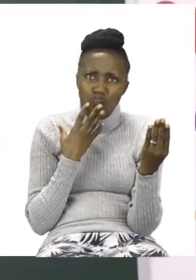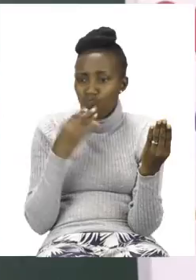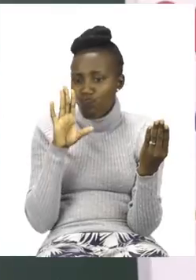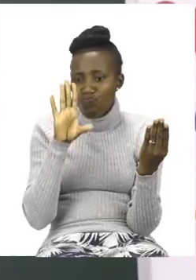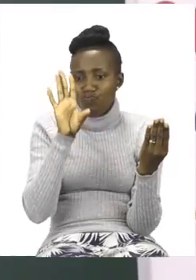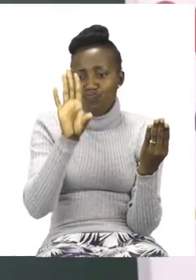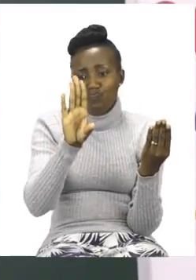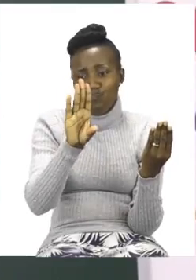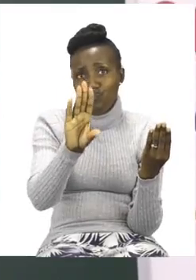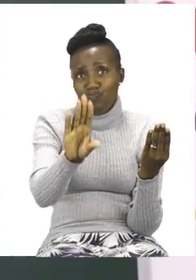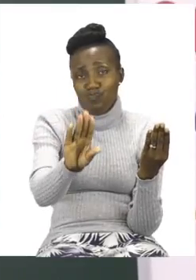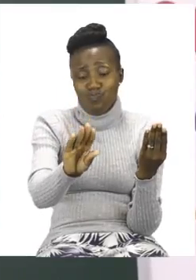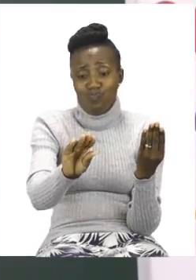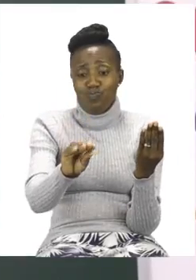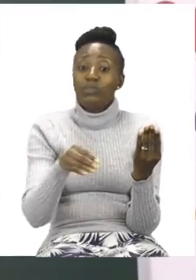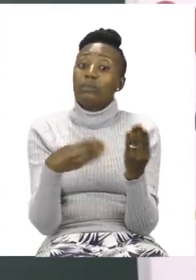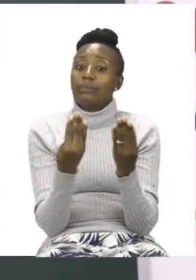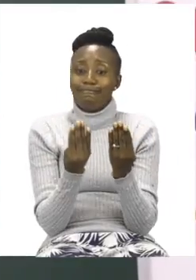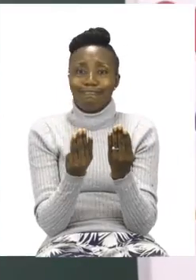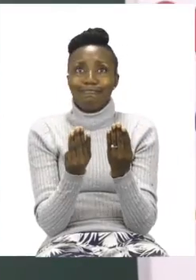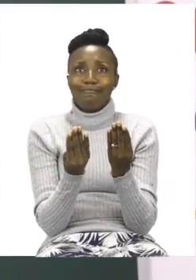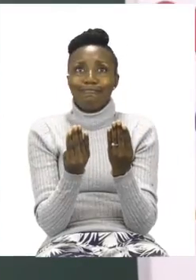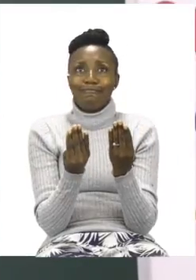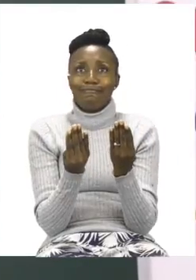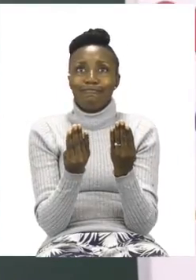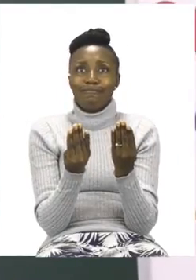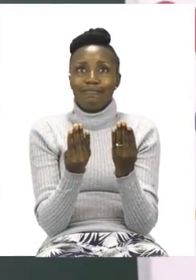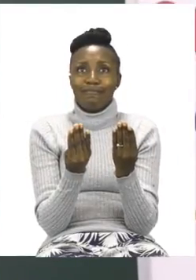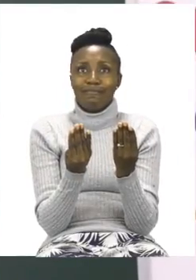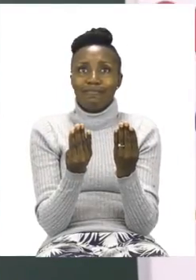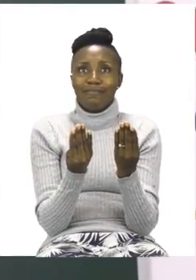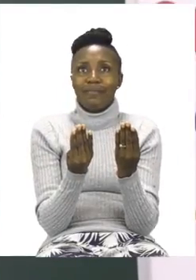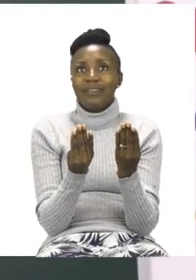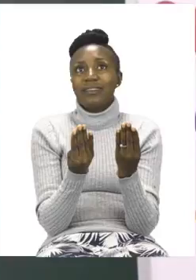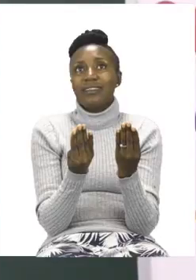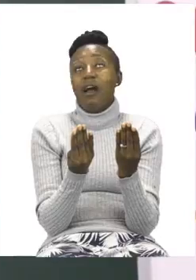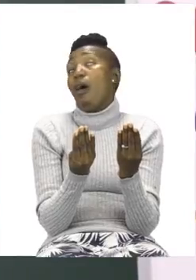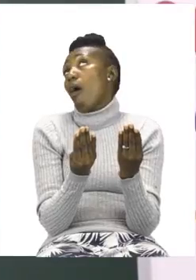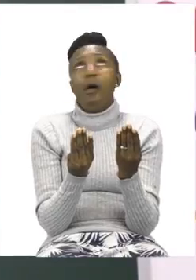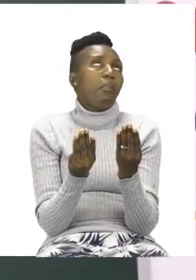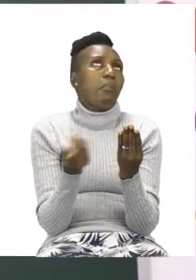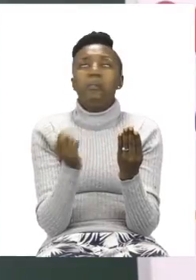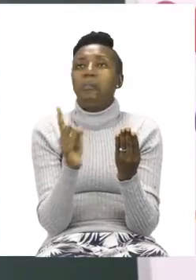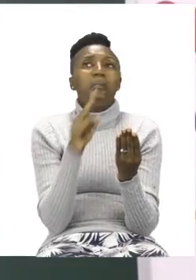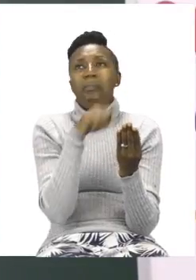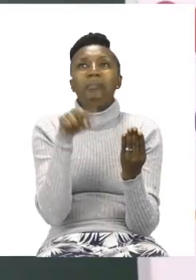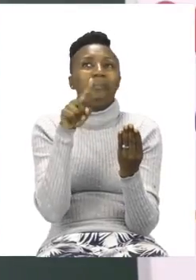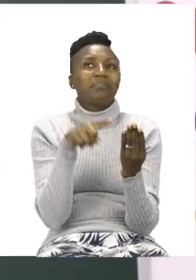Hmm, I'm going to pick this one and see if it is the matching picture. Oh, no,